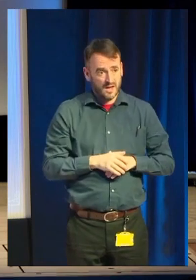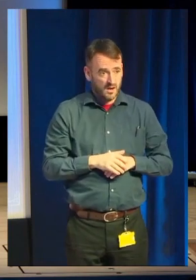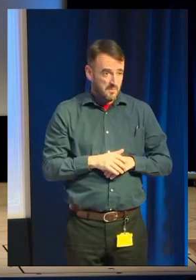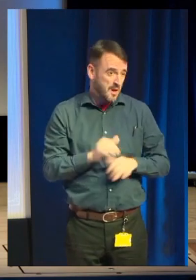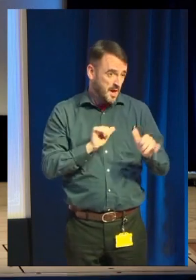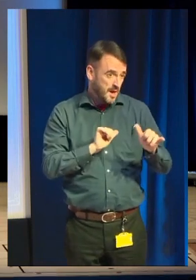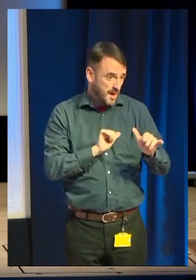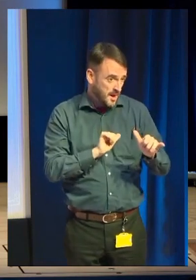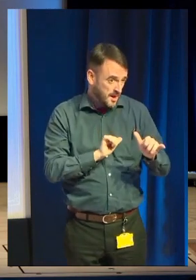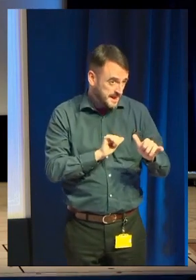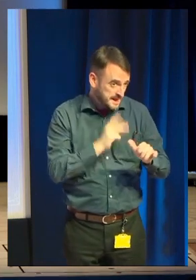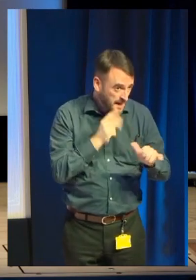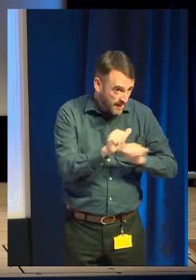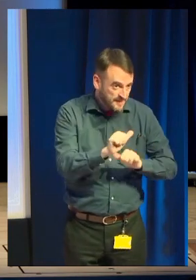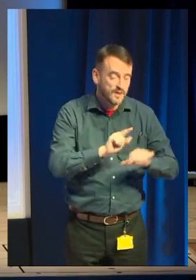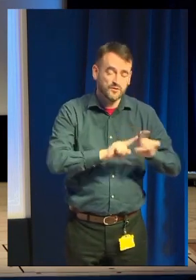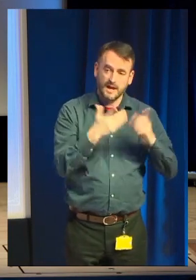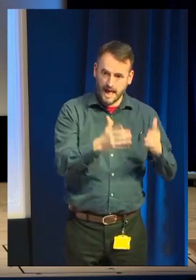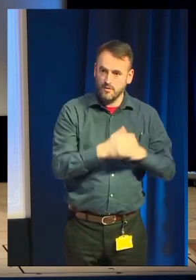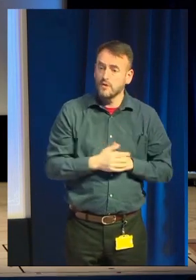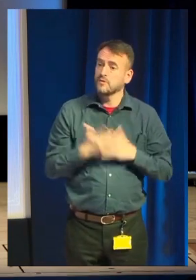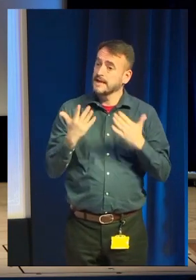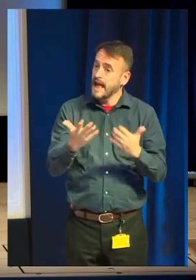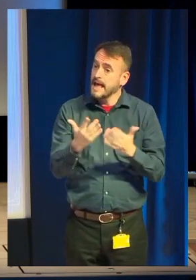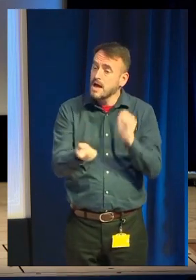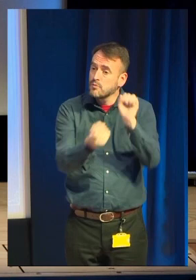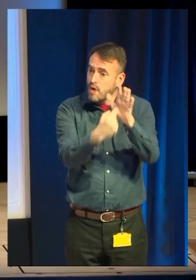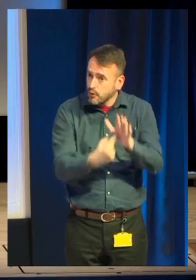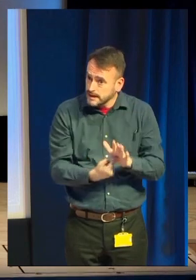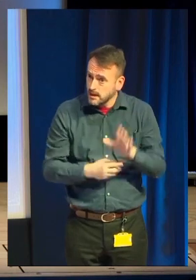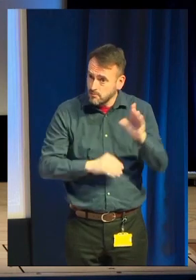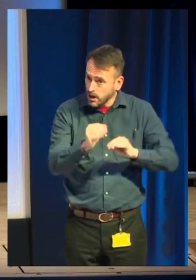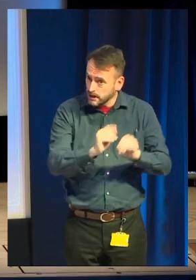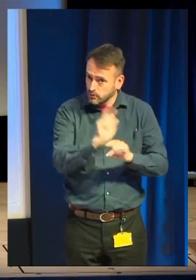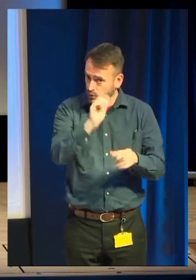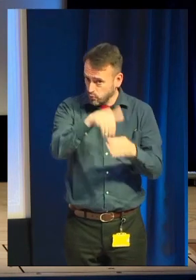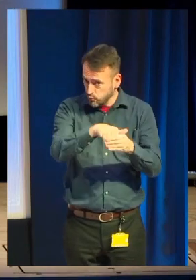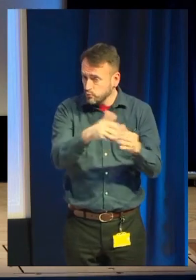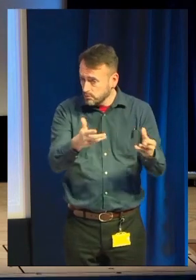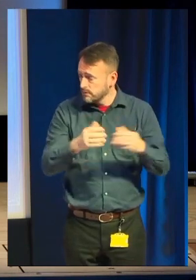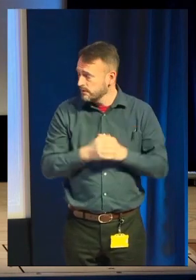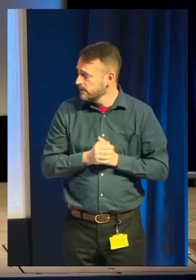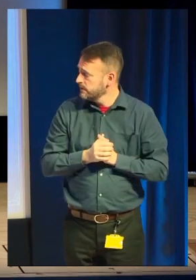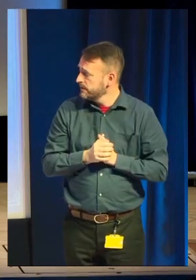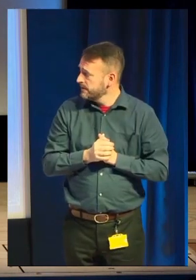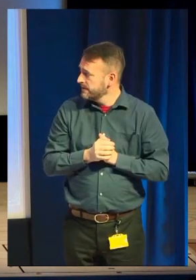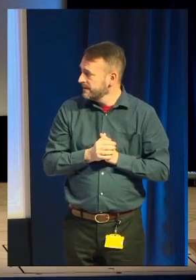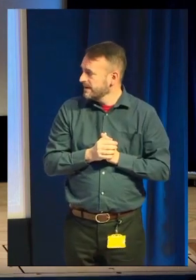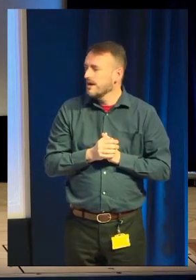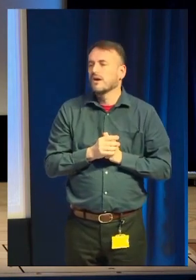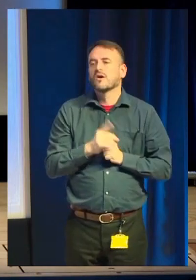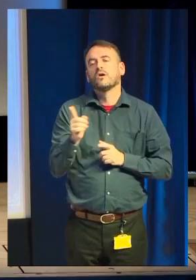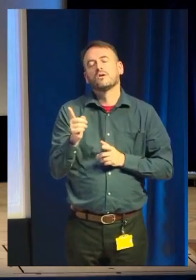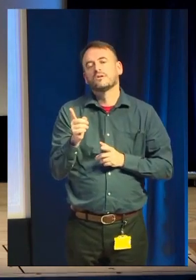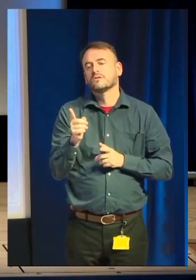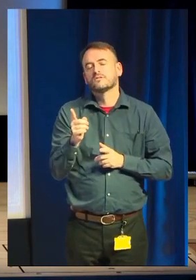focus on and how to prioritize different marketing things. Because the last thing anybody wants is for another independent creator to put